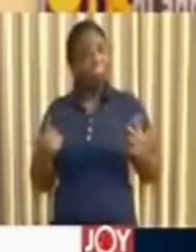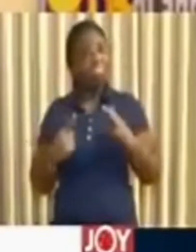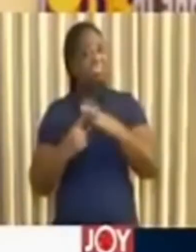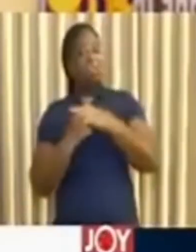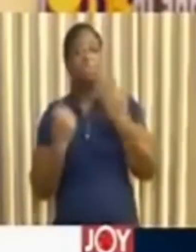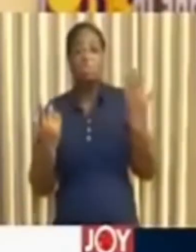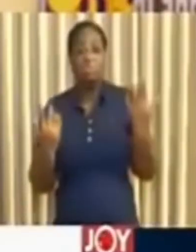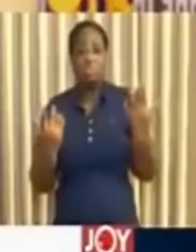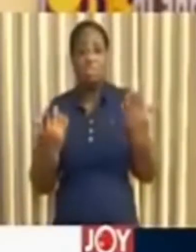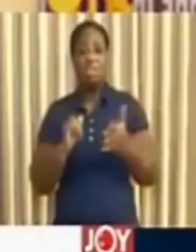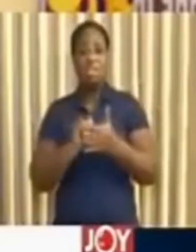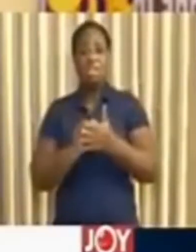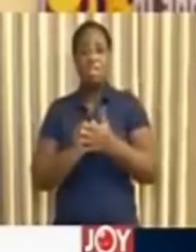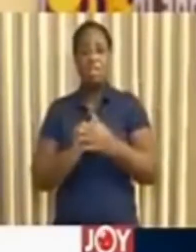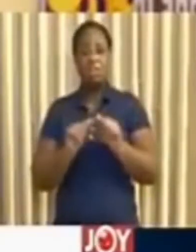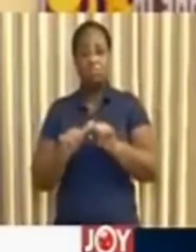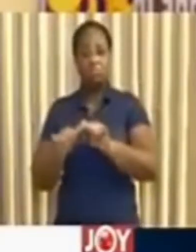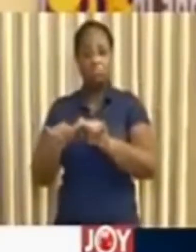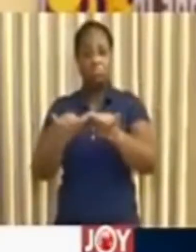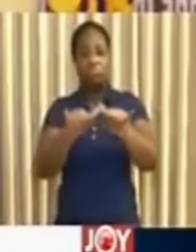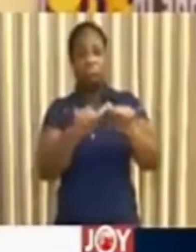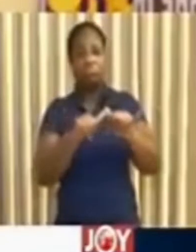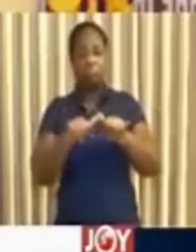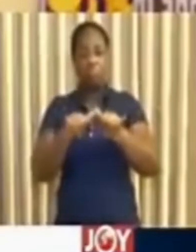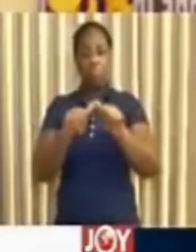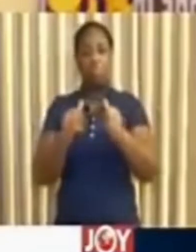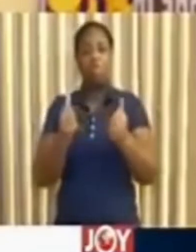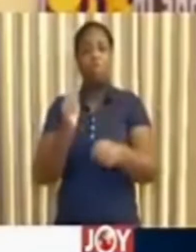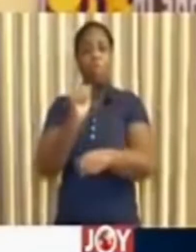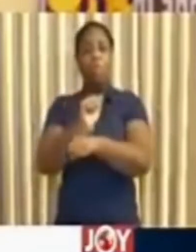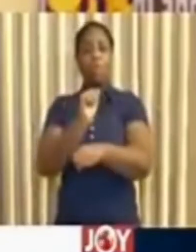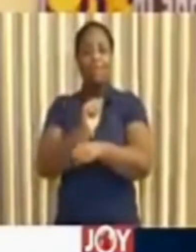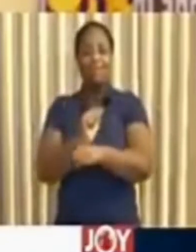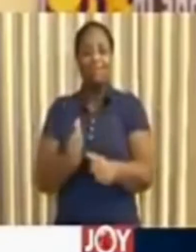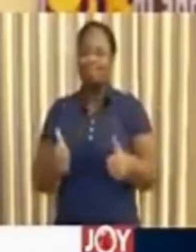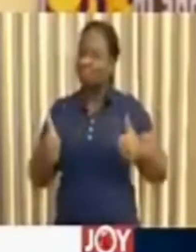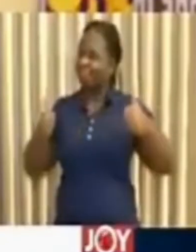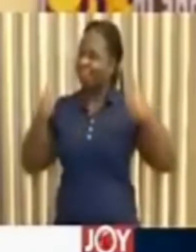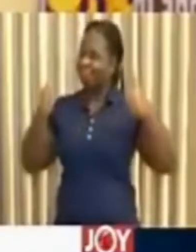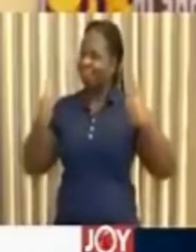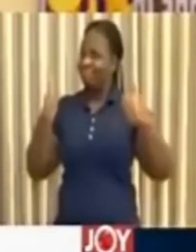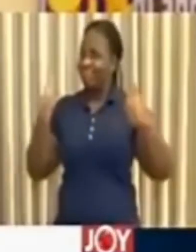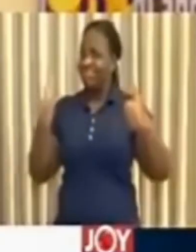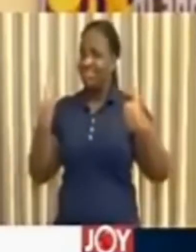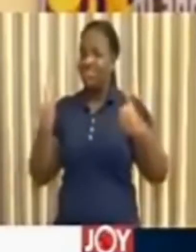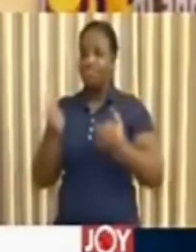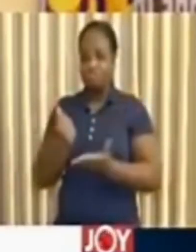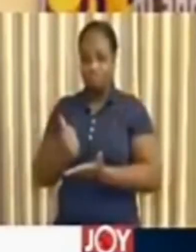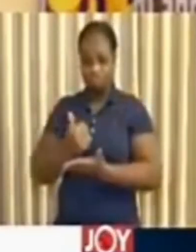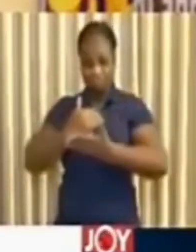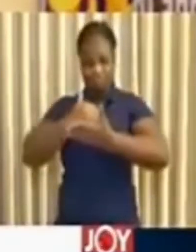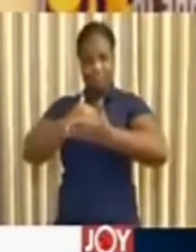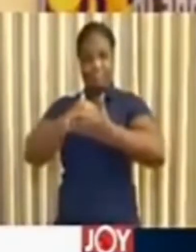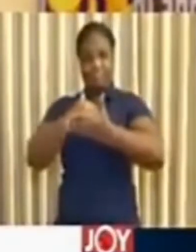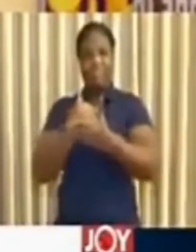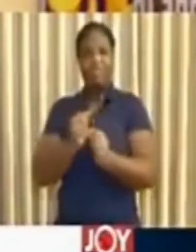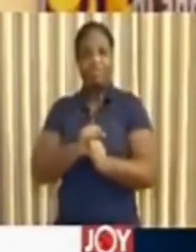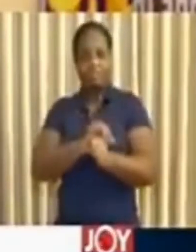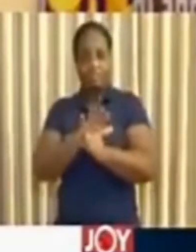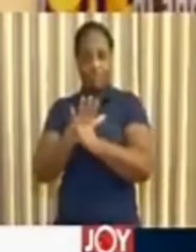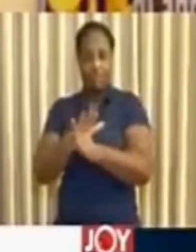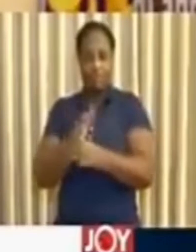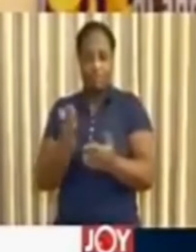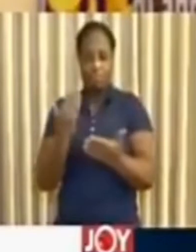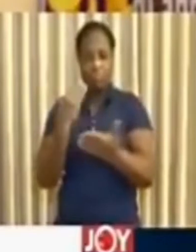that our common efforts have been modestly successful in containing the virus and minimizing the